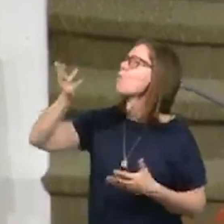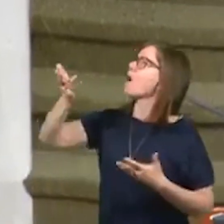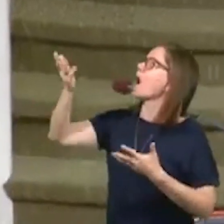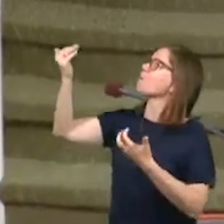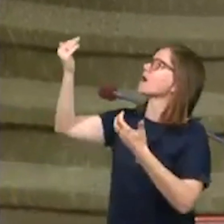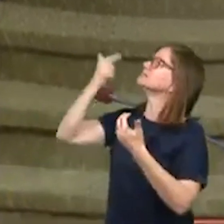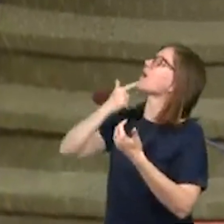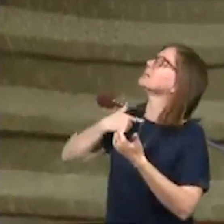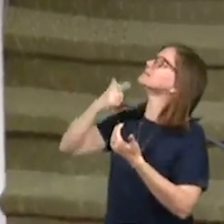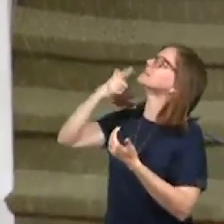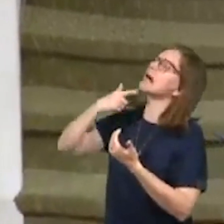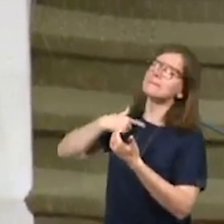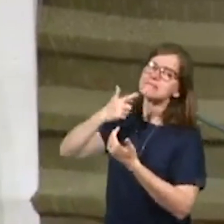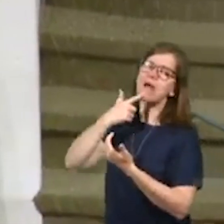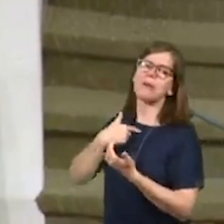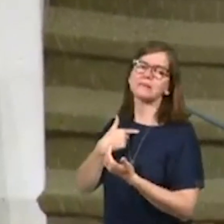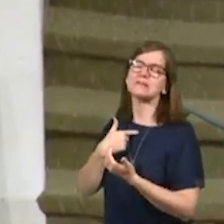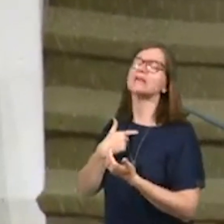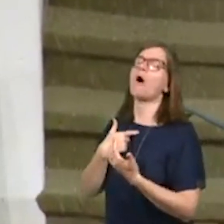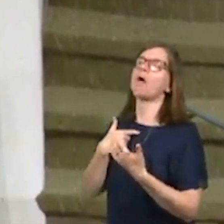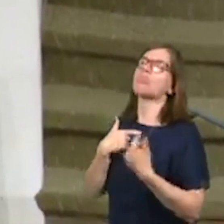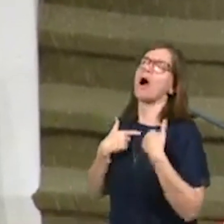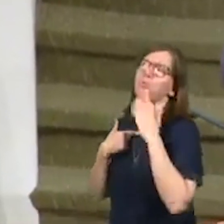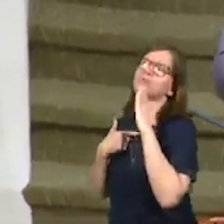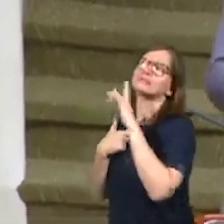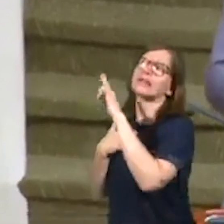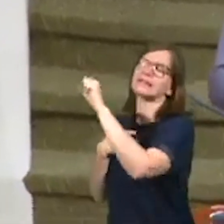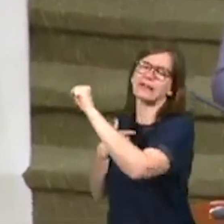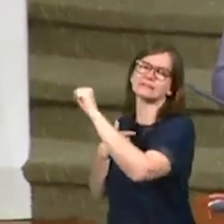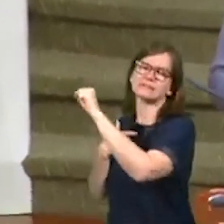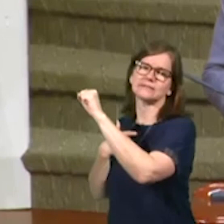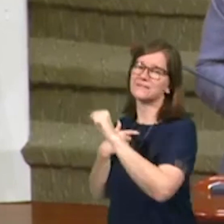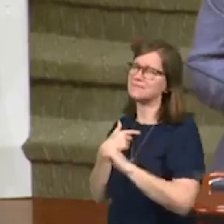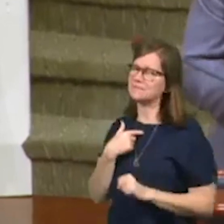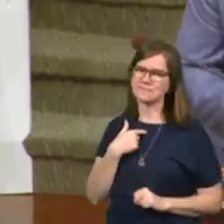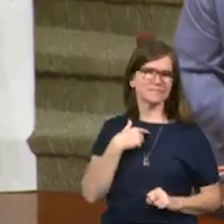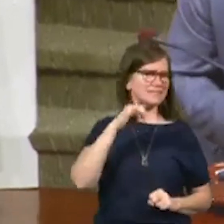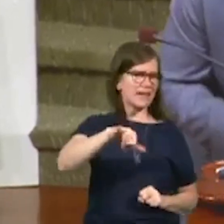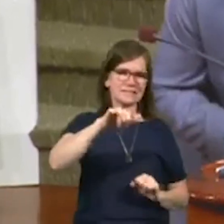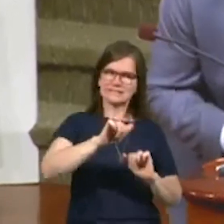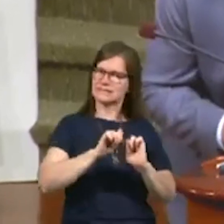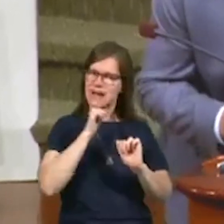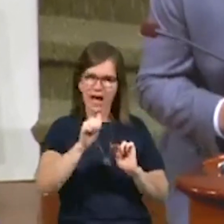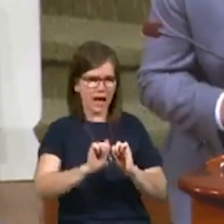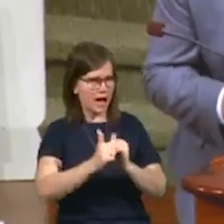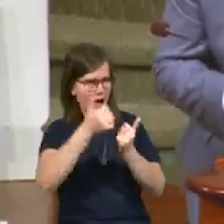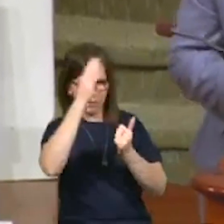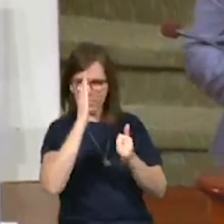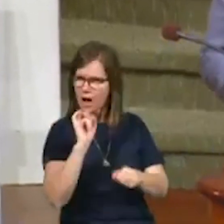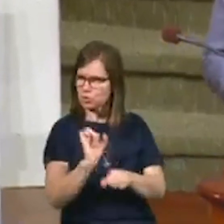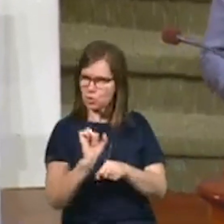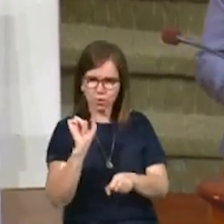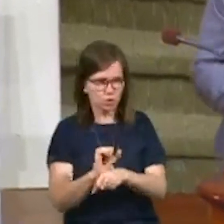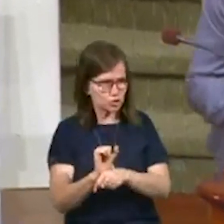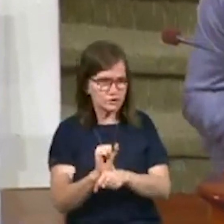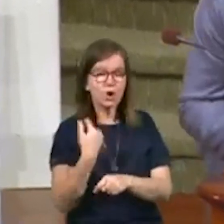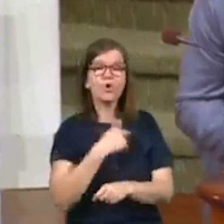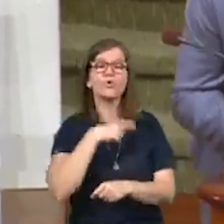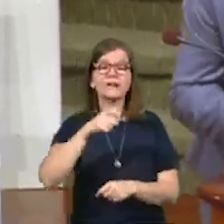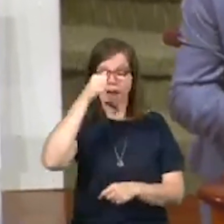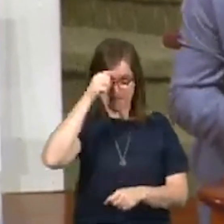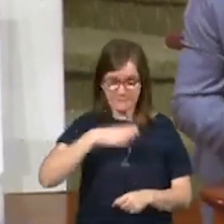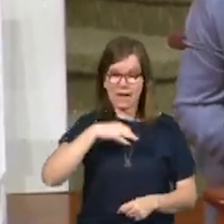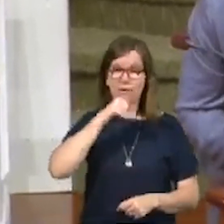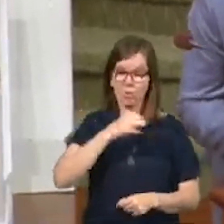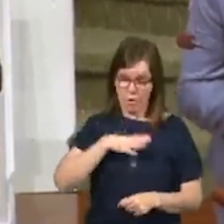we want to make sure we understand it all before we say yes. And that is not the way the Lord works. We need some men and some women of